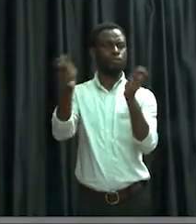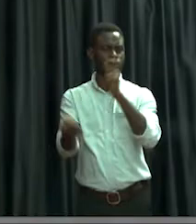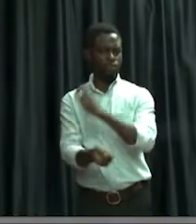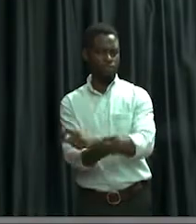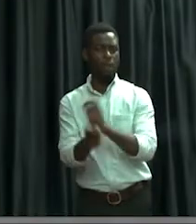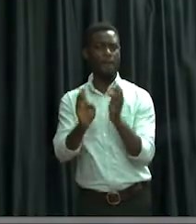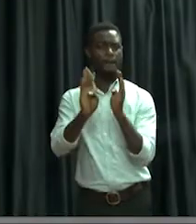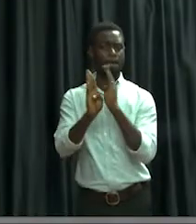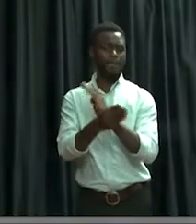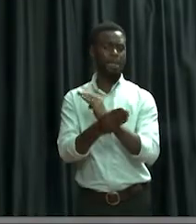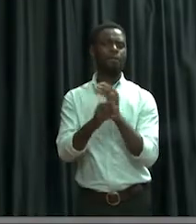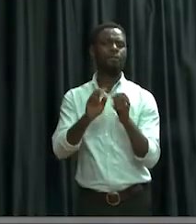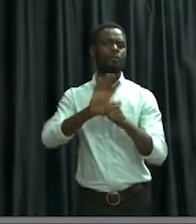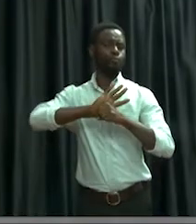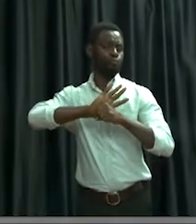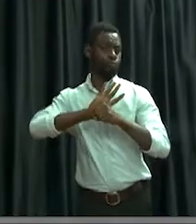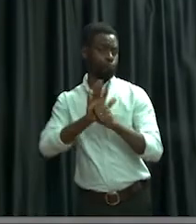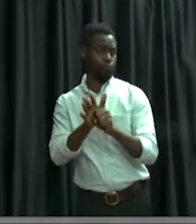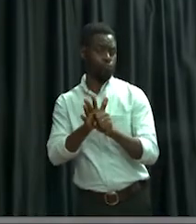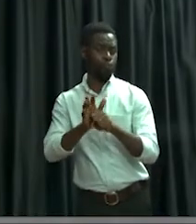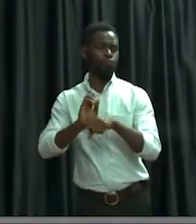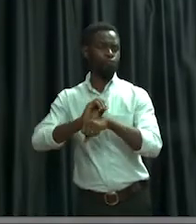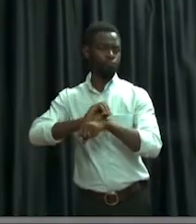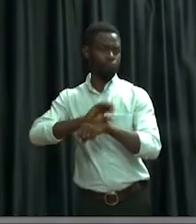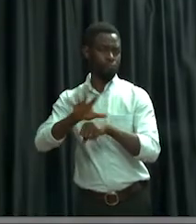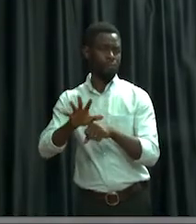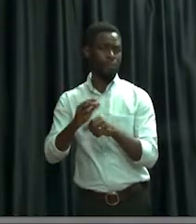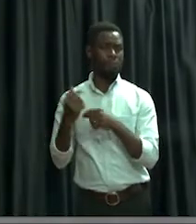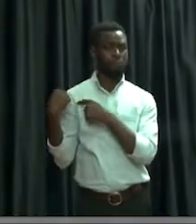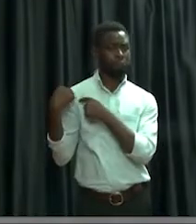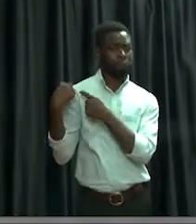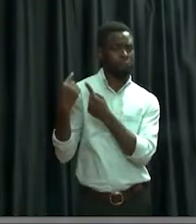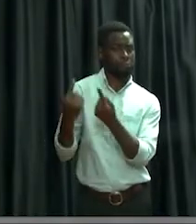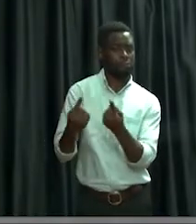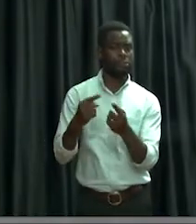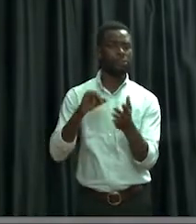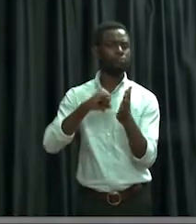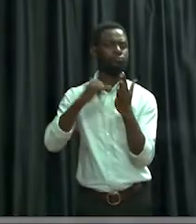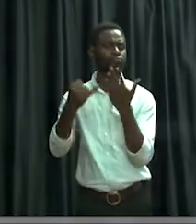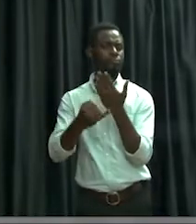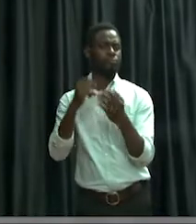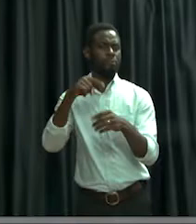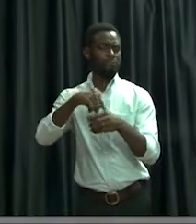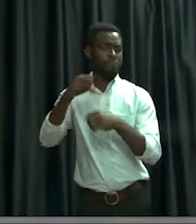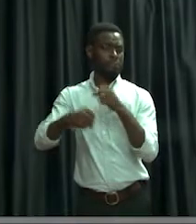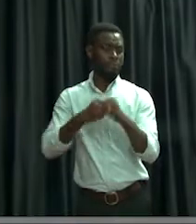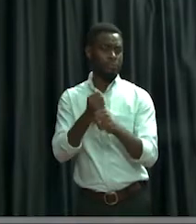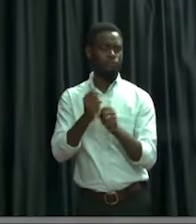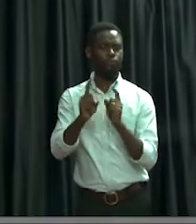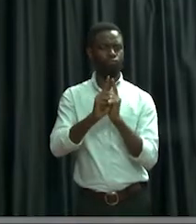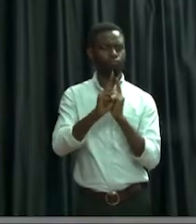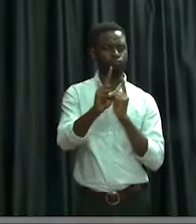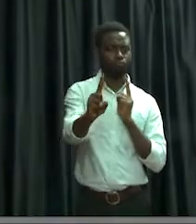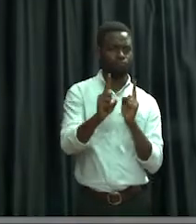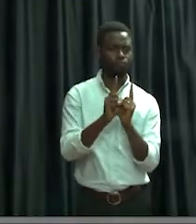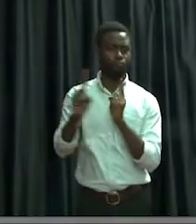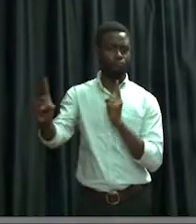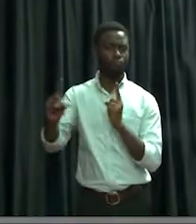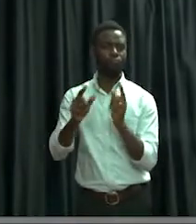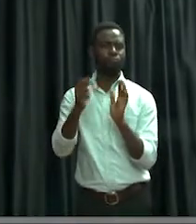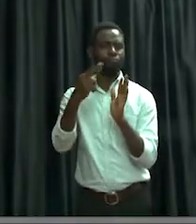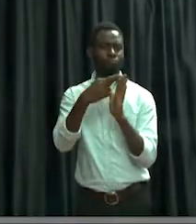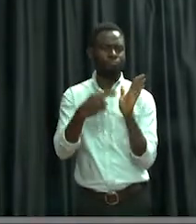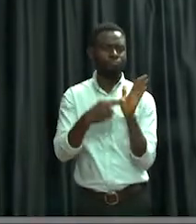transformed by the COVID-19 pandemic since the beginning of this year. So, by virtue of social distancing,